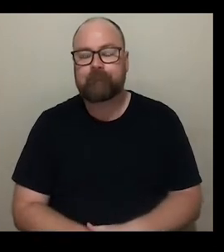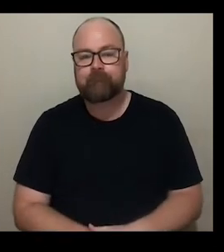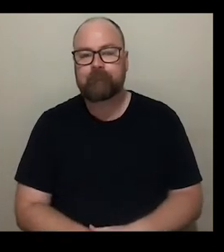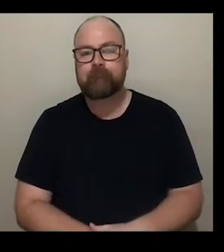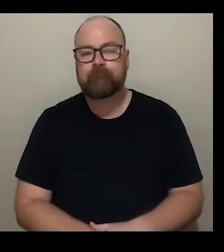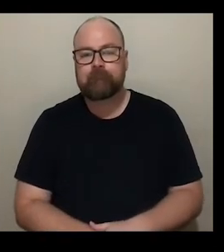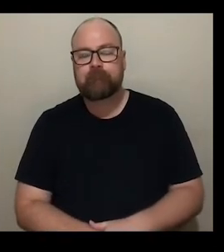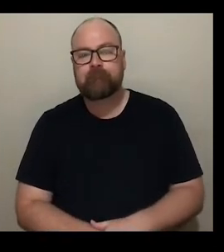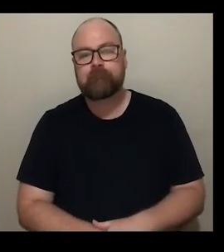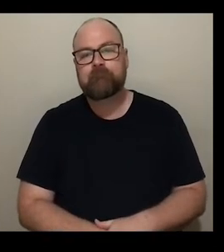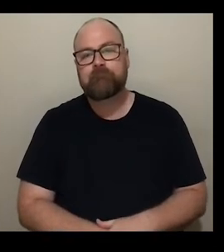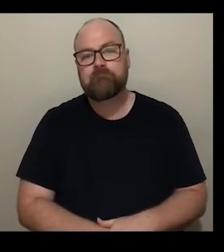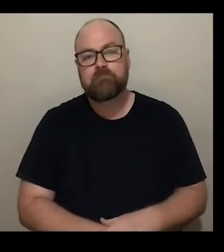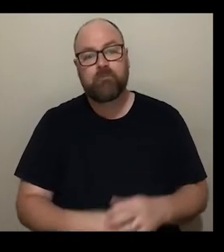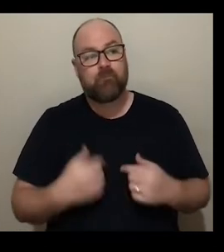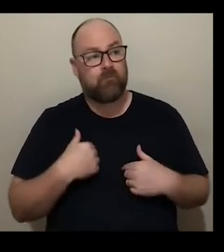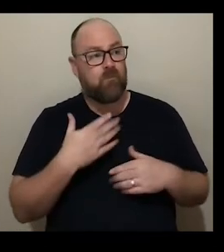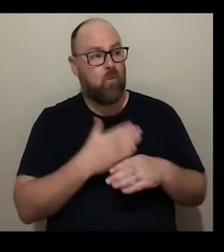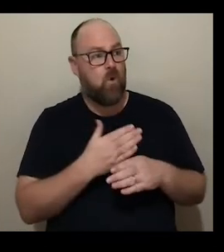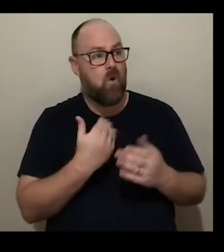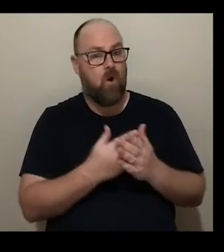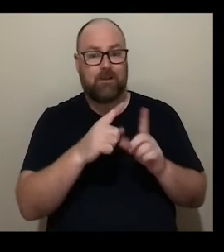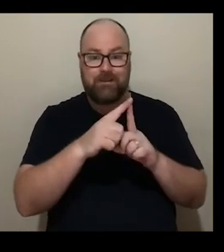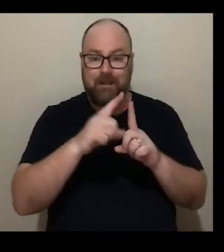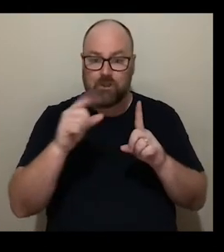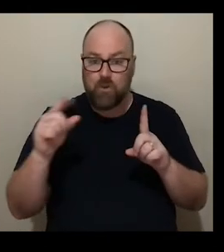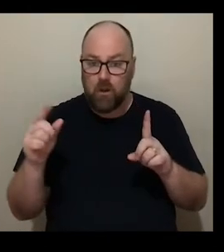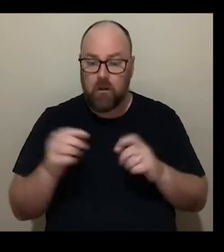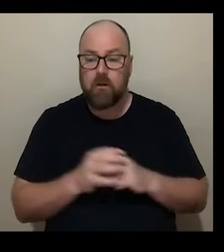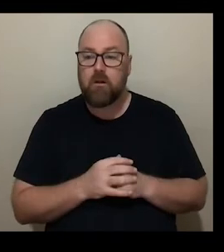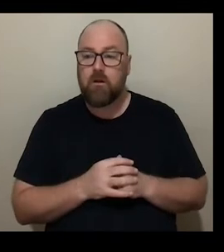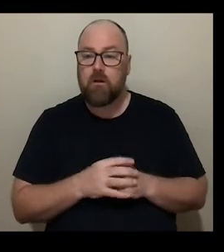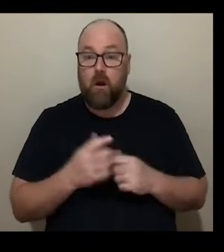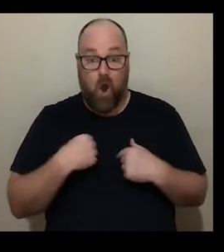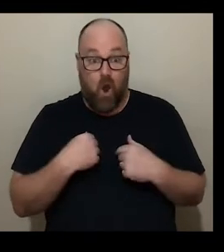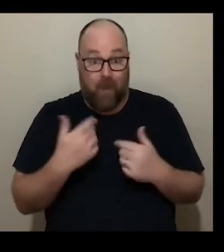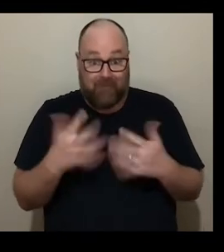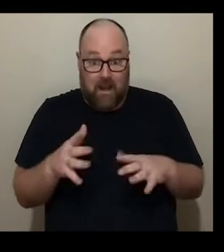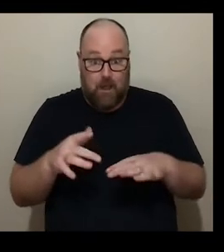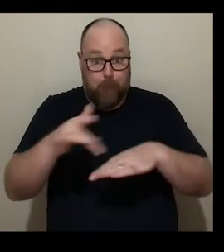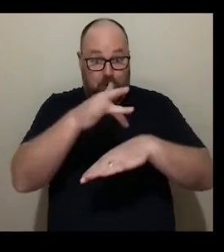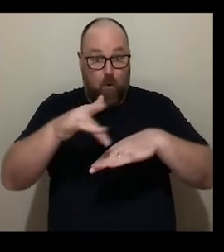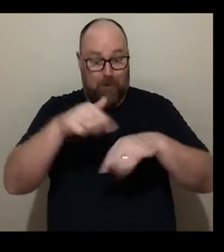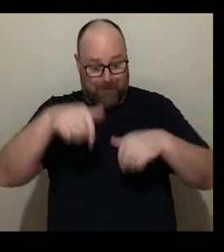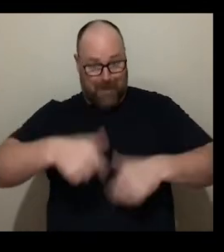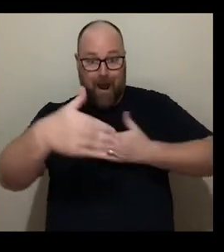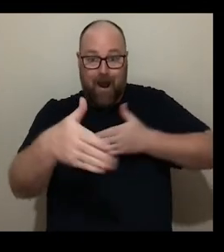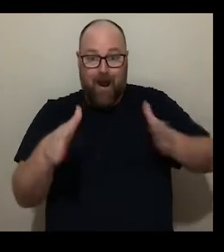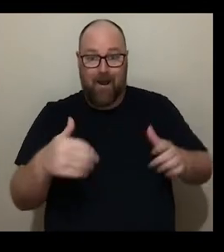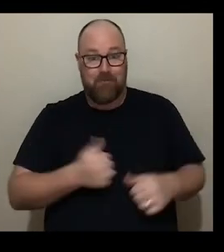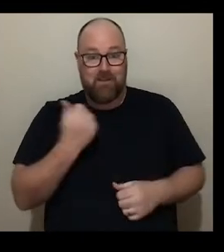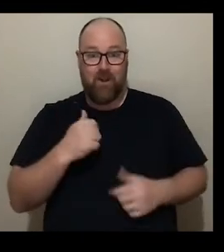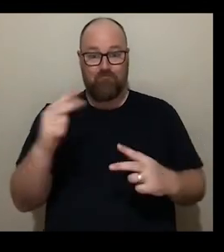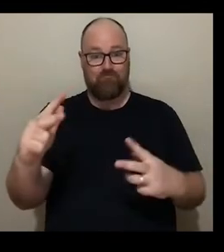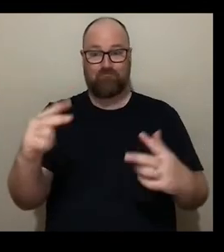we've worked digitally we've worked through performance I've done performances in this tiny studio on my own which is very weird but